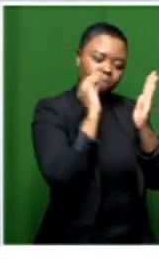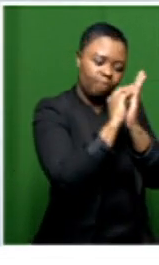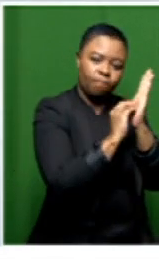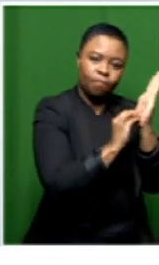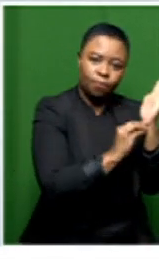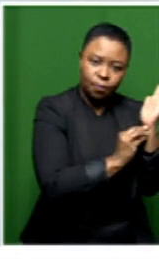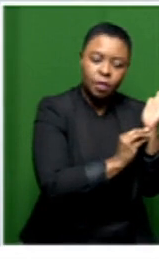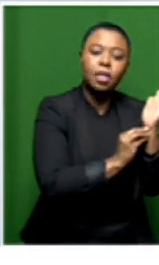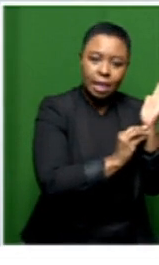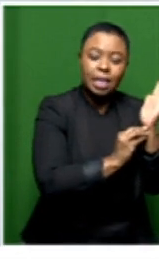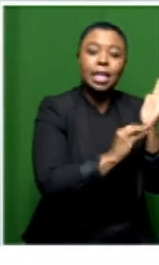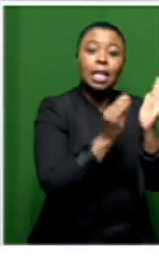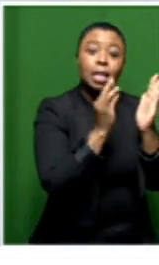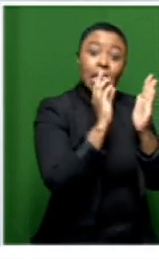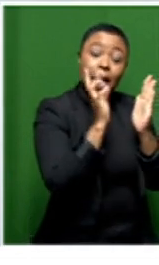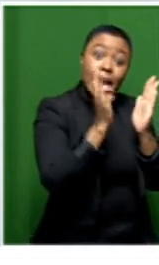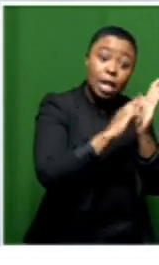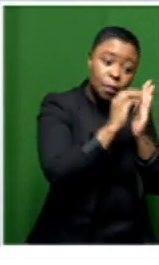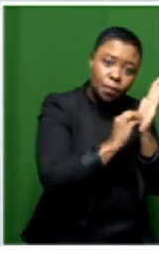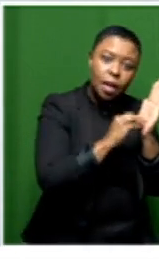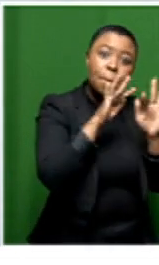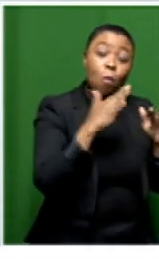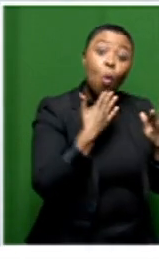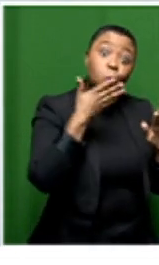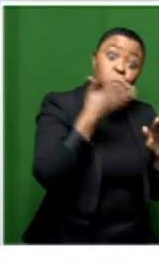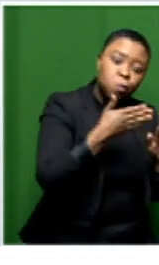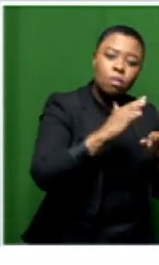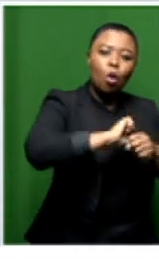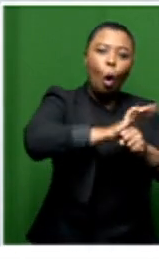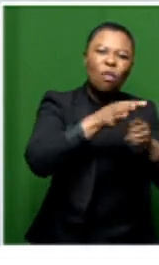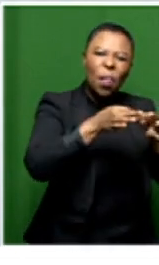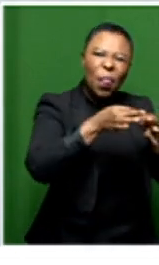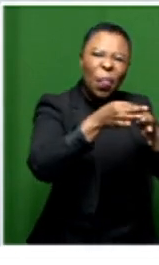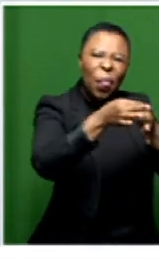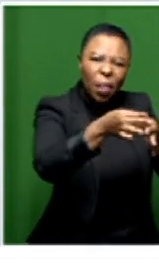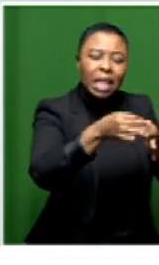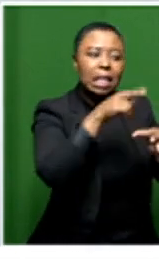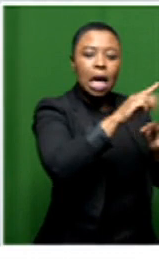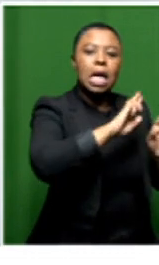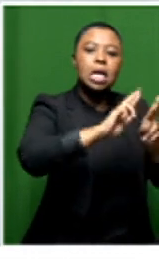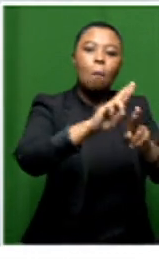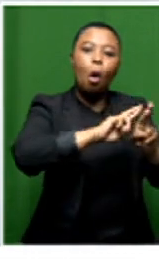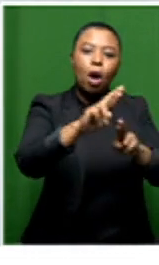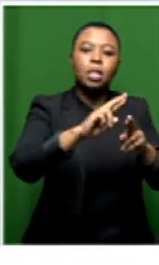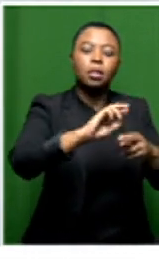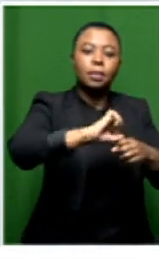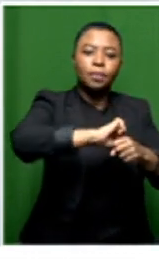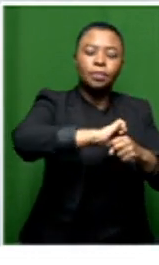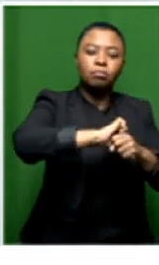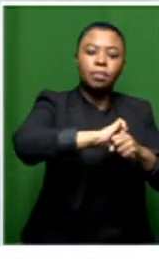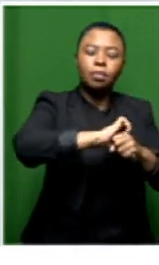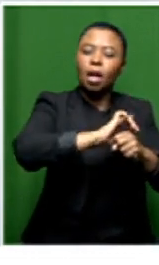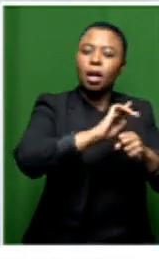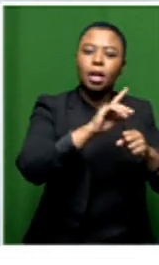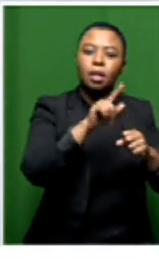that registry individuals suffering from long covert could report their symptoms as well as their previous comorbidities